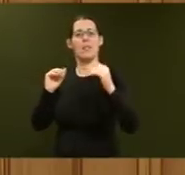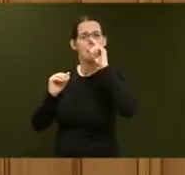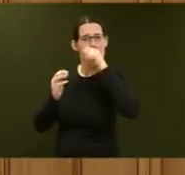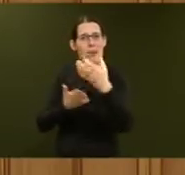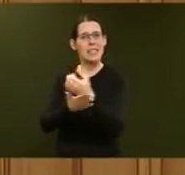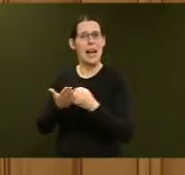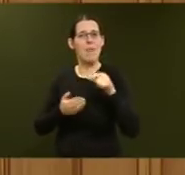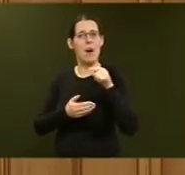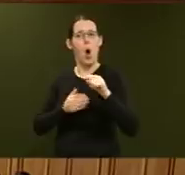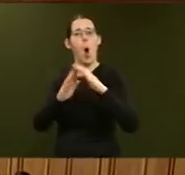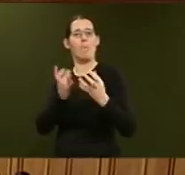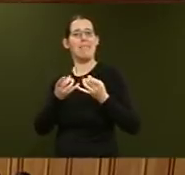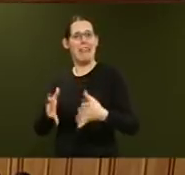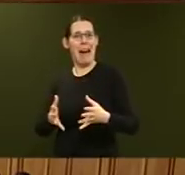grant?